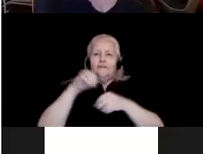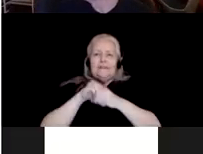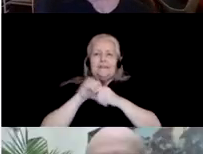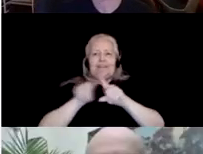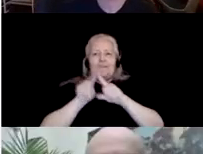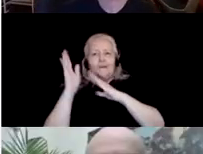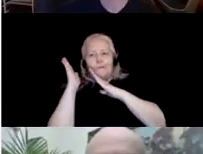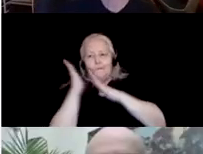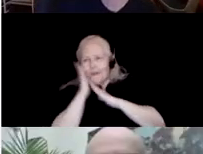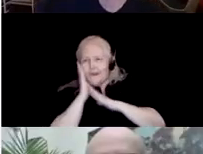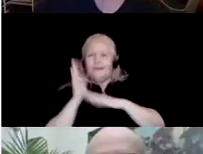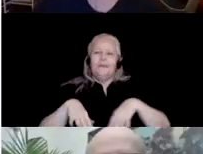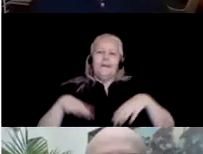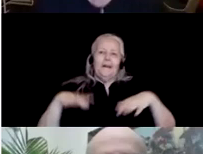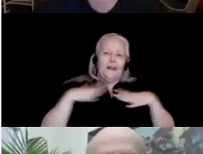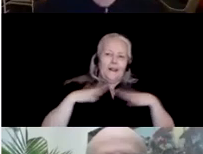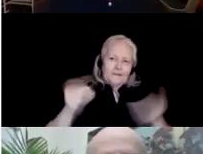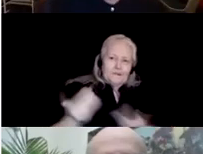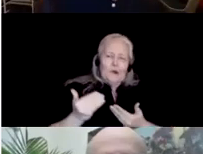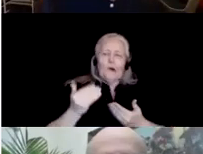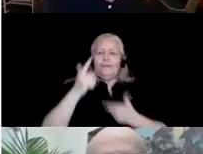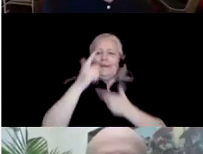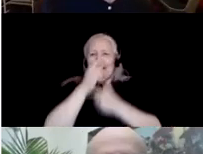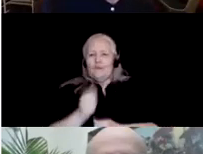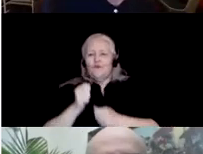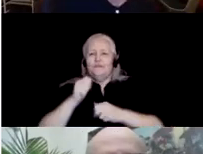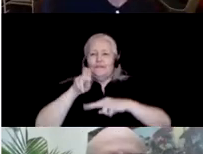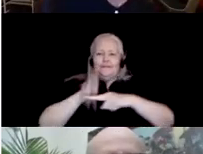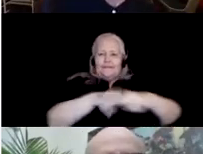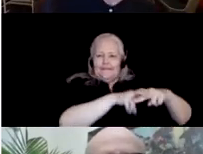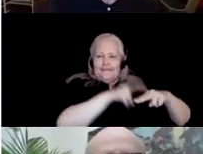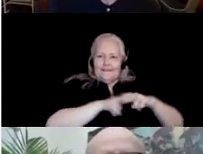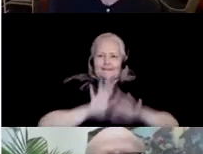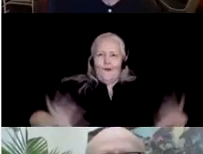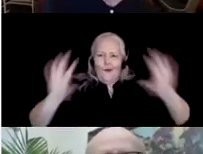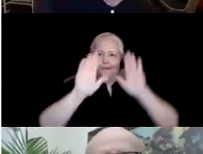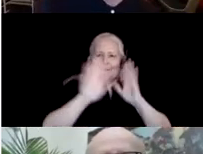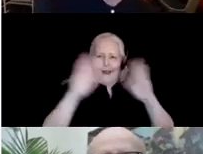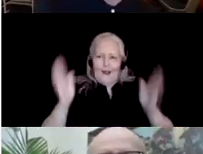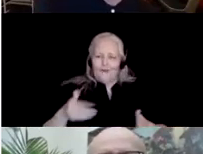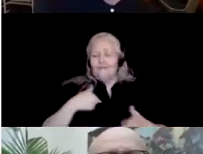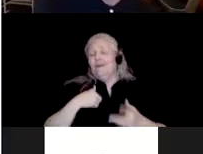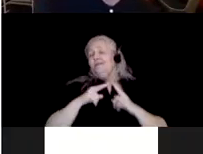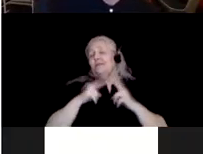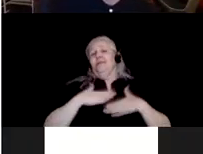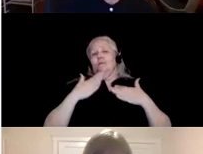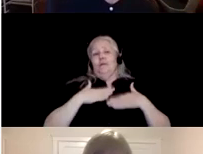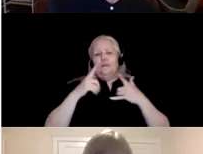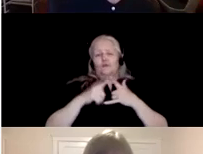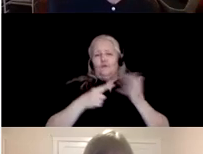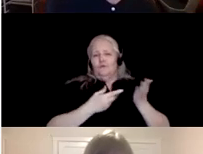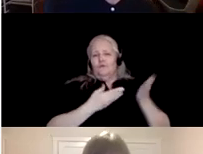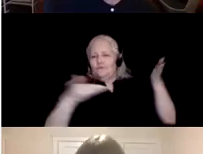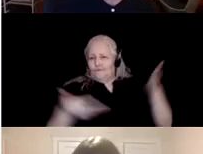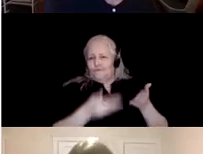some other imaginative places around the world. So it's my great pleasure to present a distinguished group of